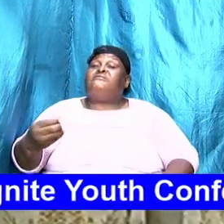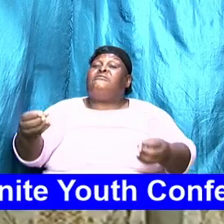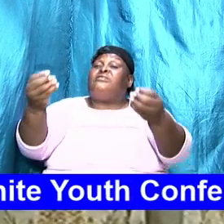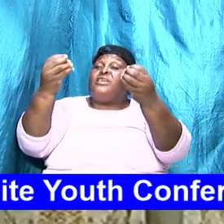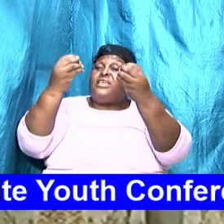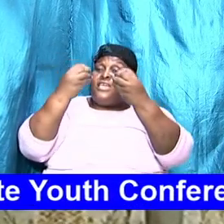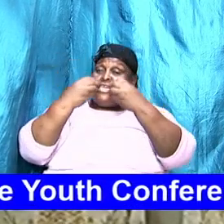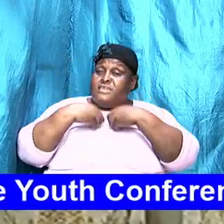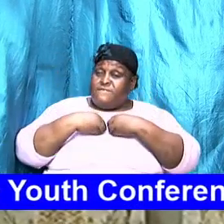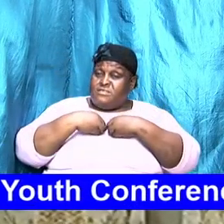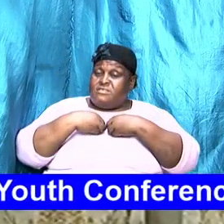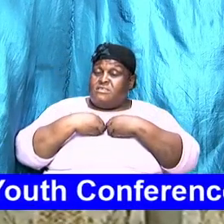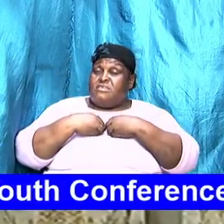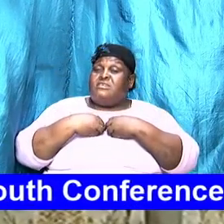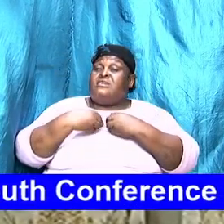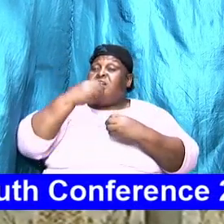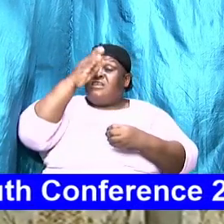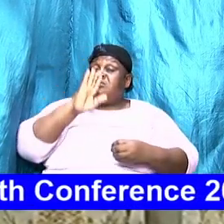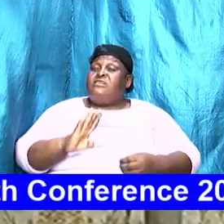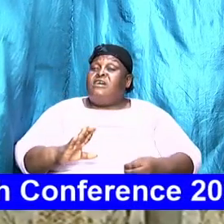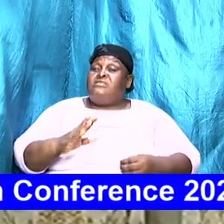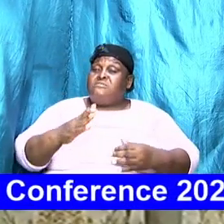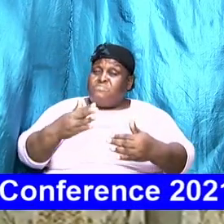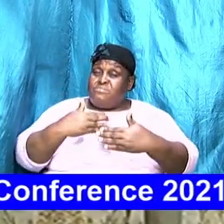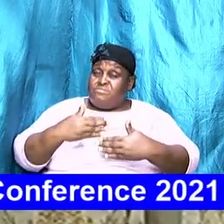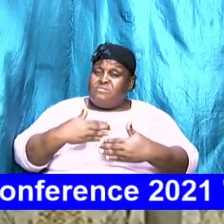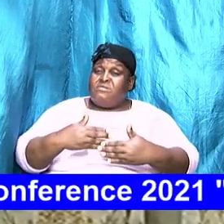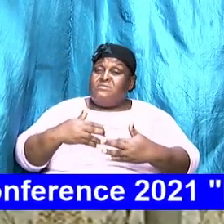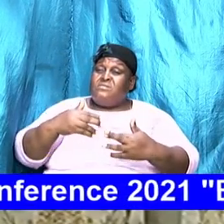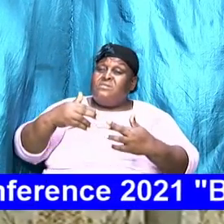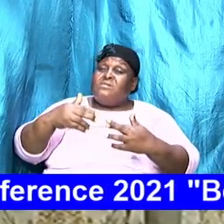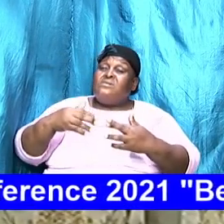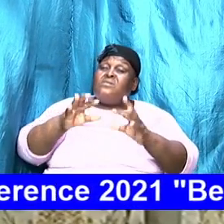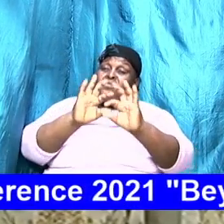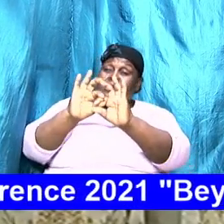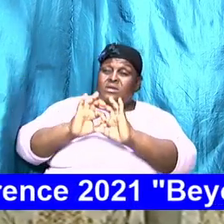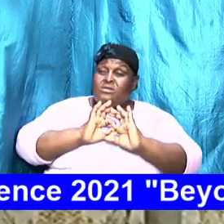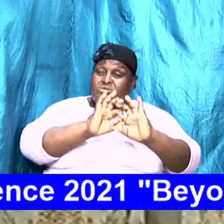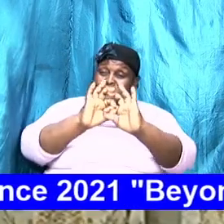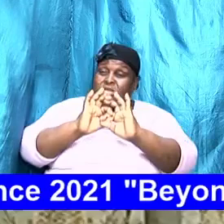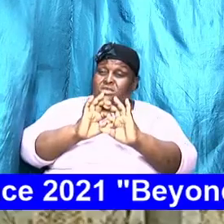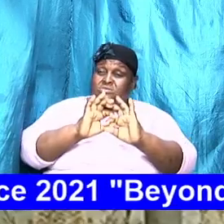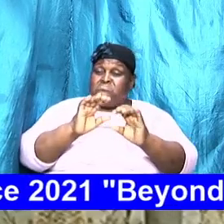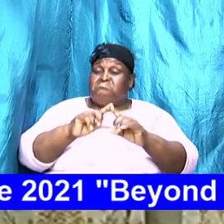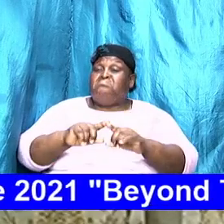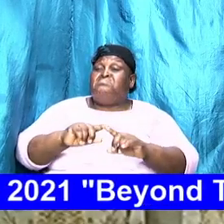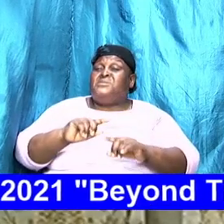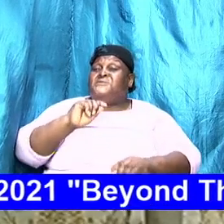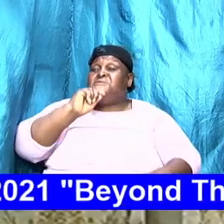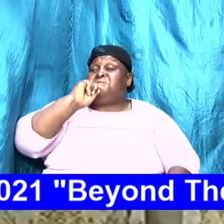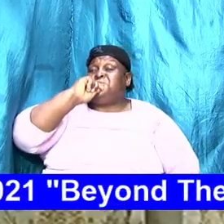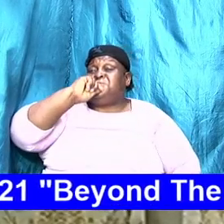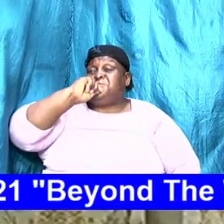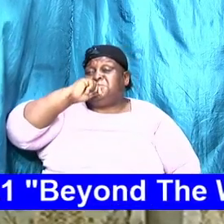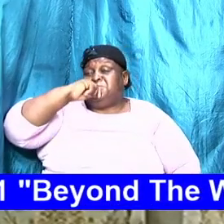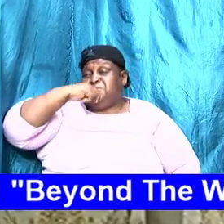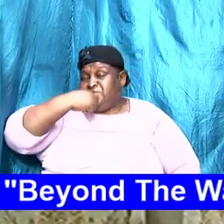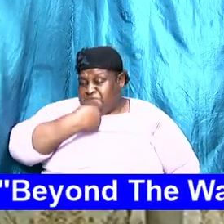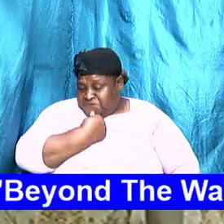breathe relationship to suffer and possibly